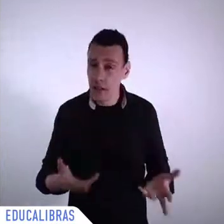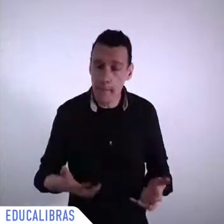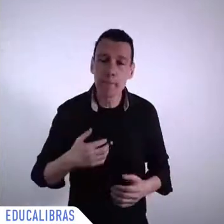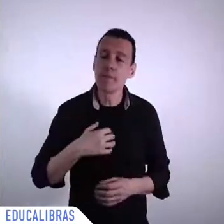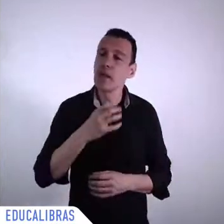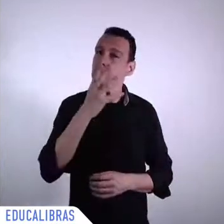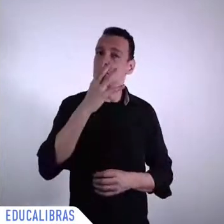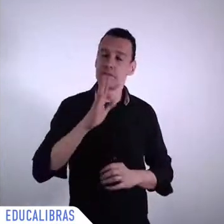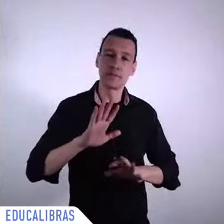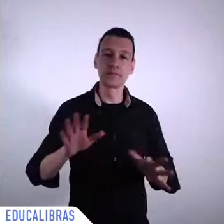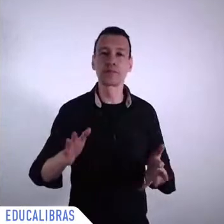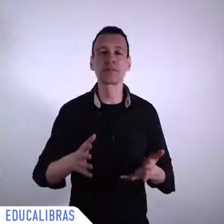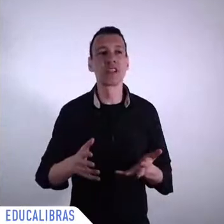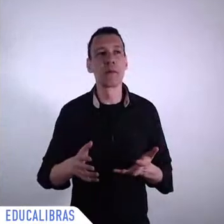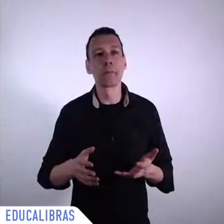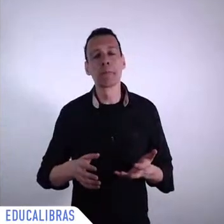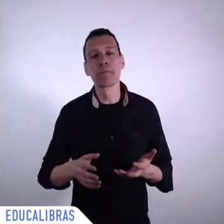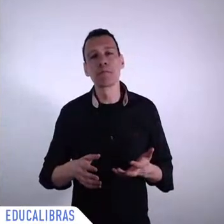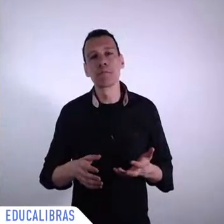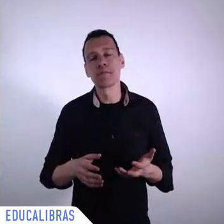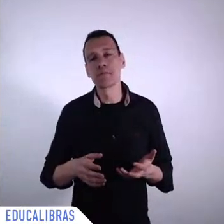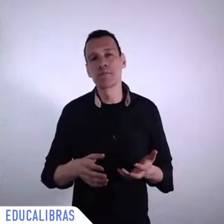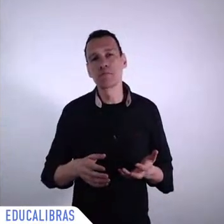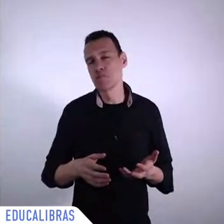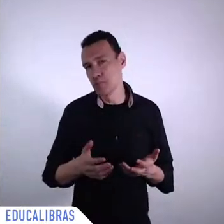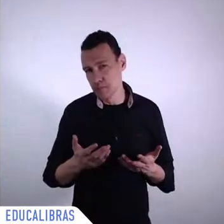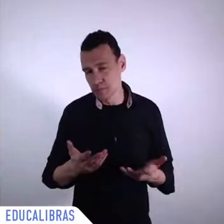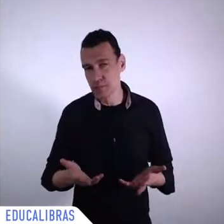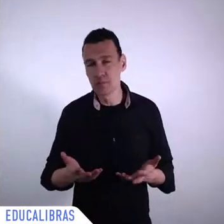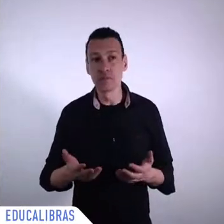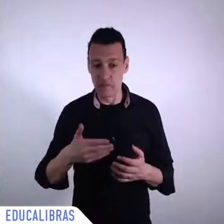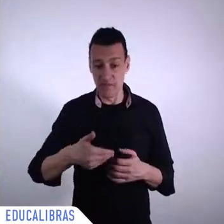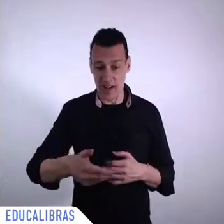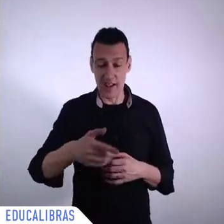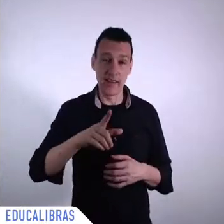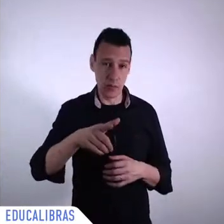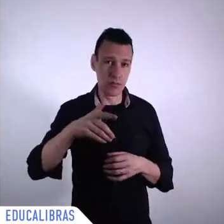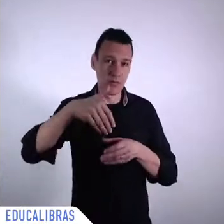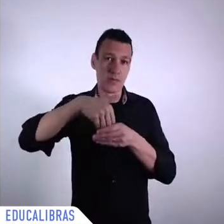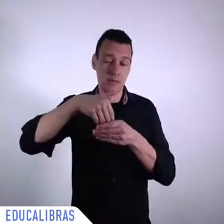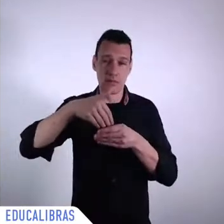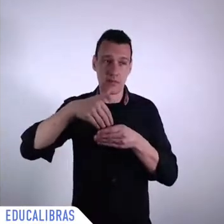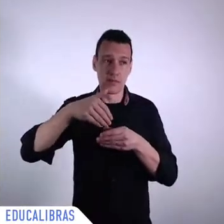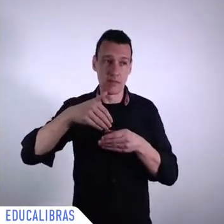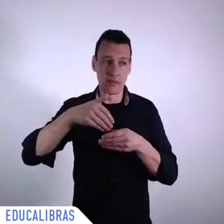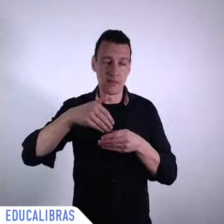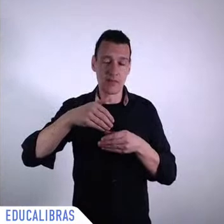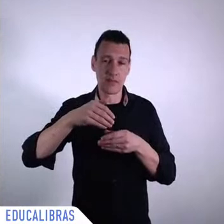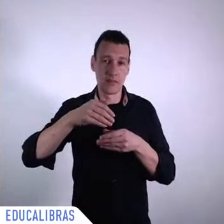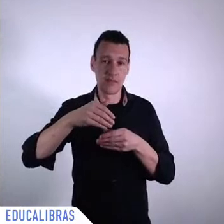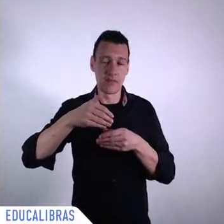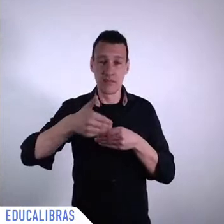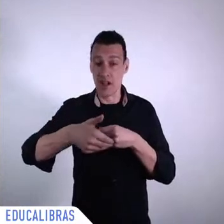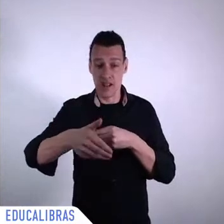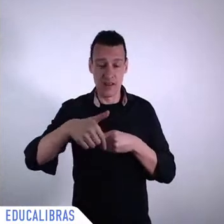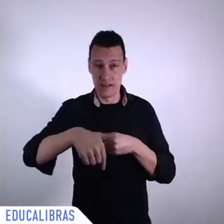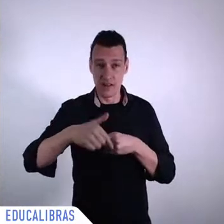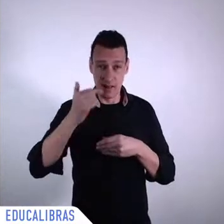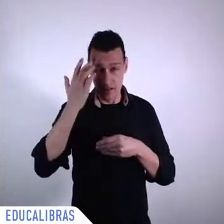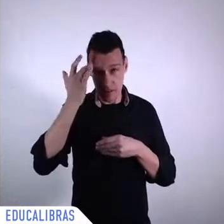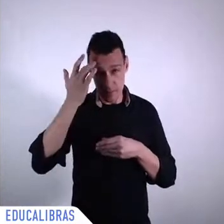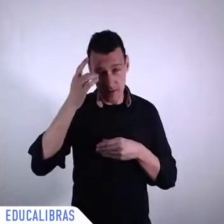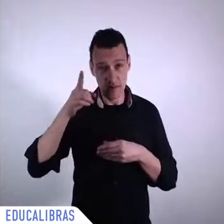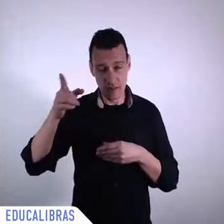to say it in English, tomorrow, in Chile. this is a very important thing. So this is one factor, because what I saw then